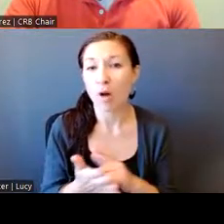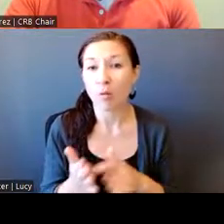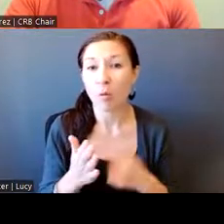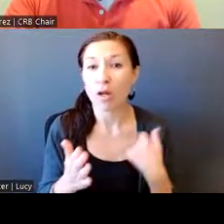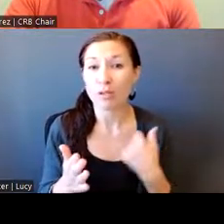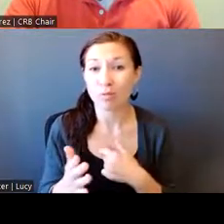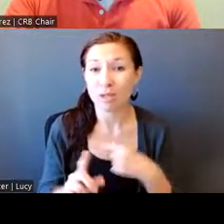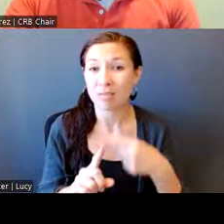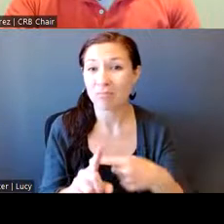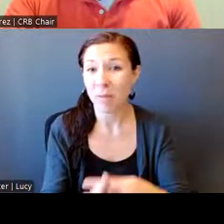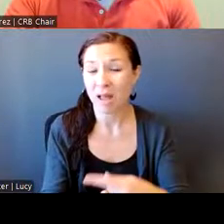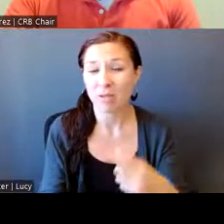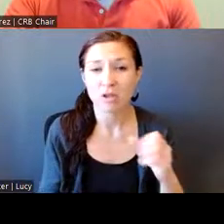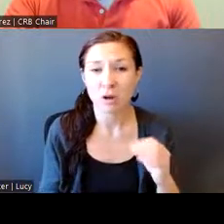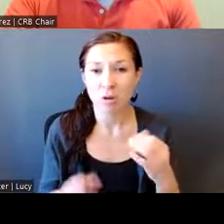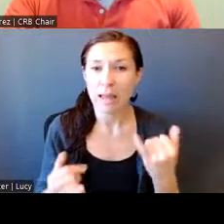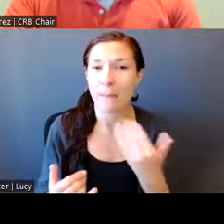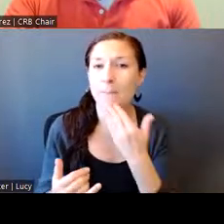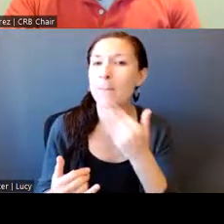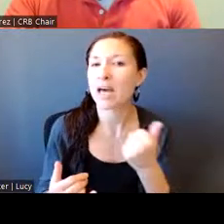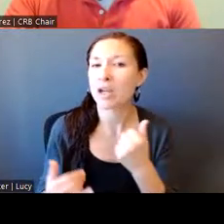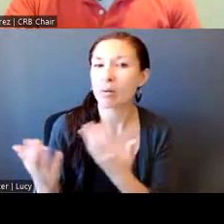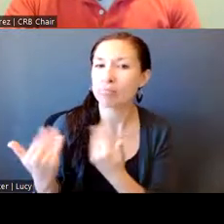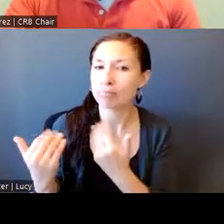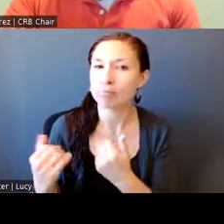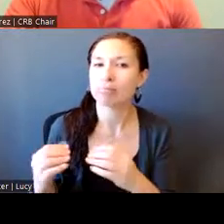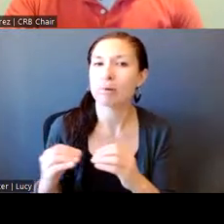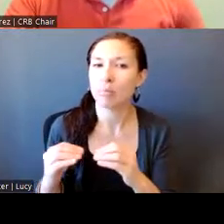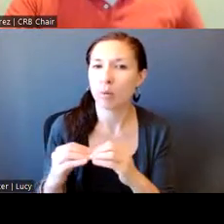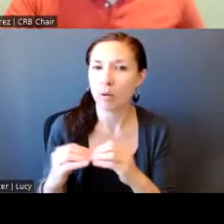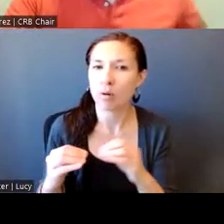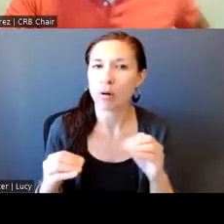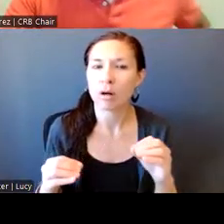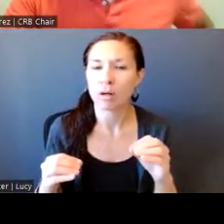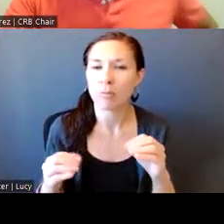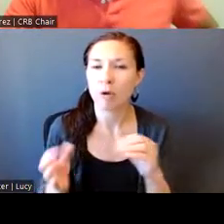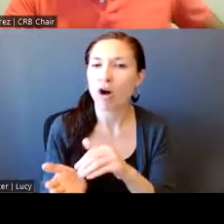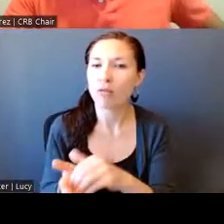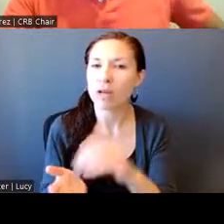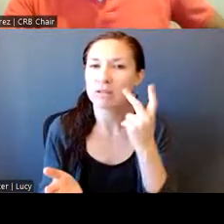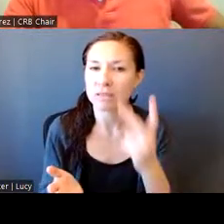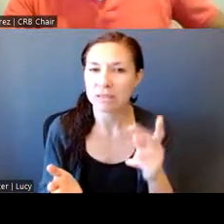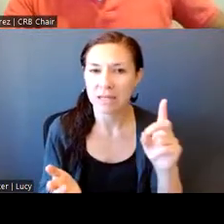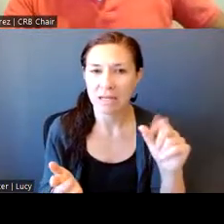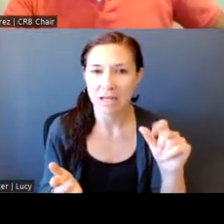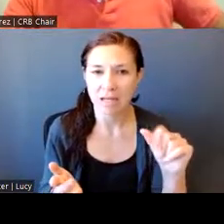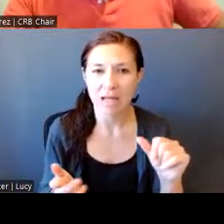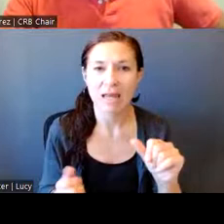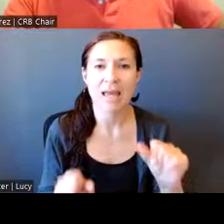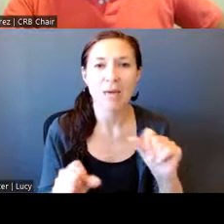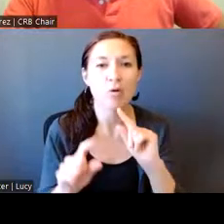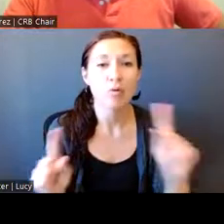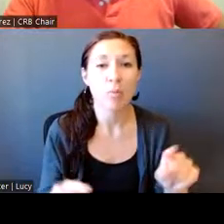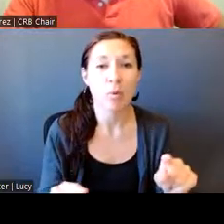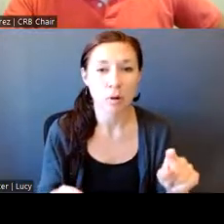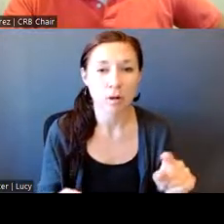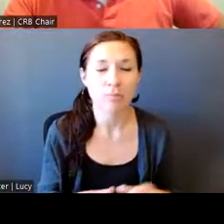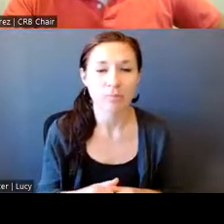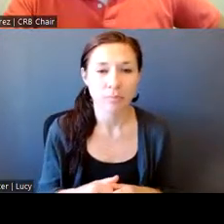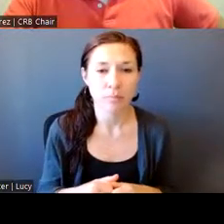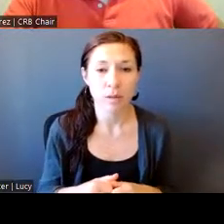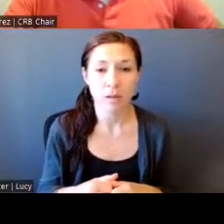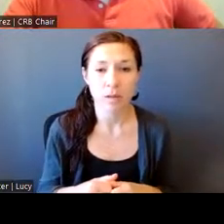once a month. And so, now, this is the first time that we were able to report it out. Um, and so, we don't have all the answers.